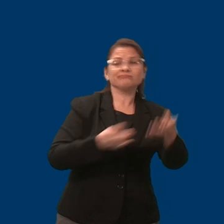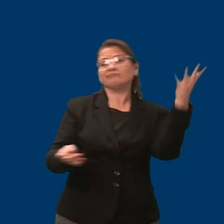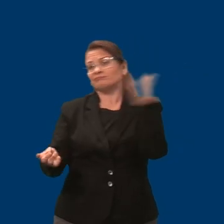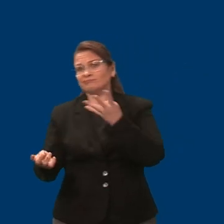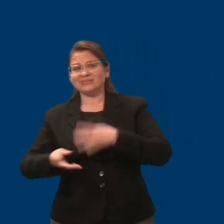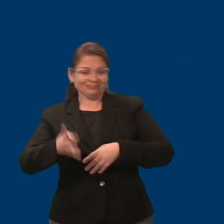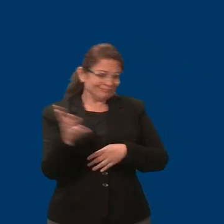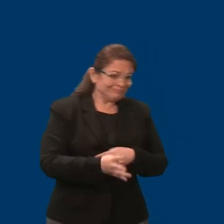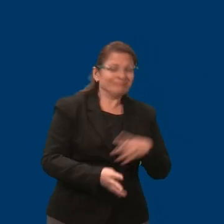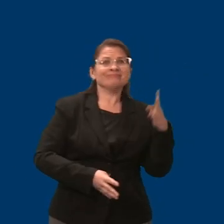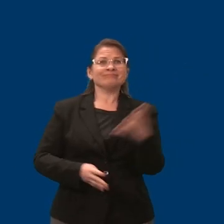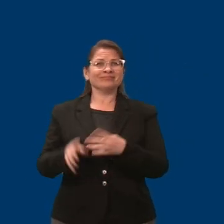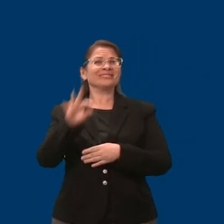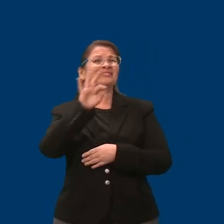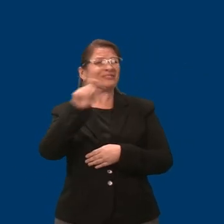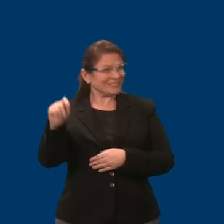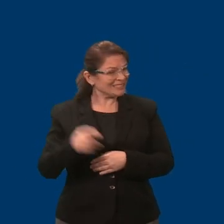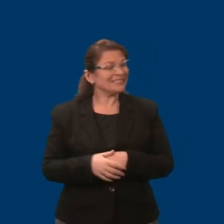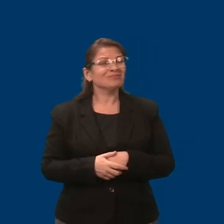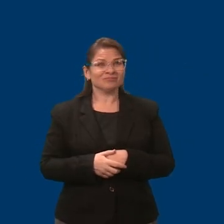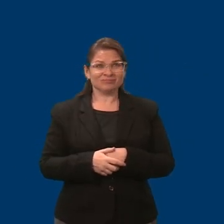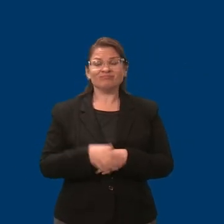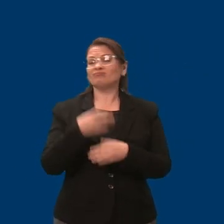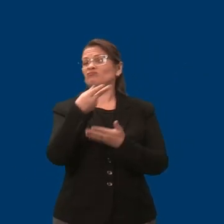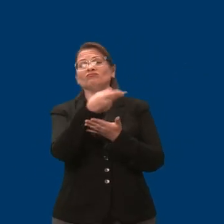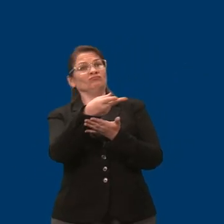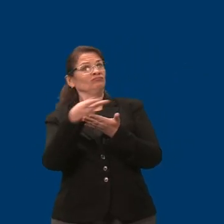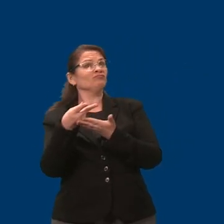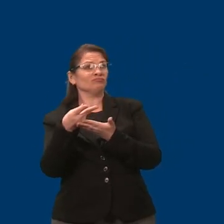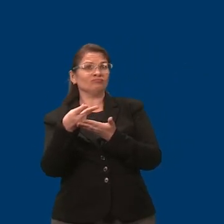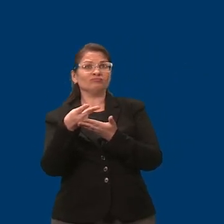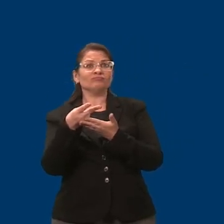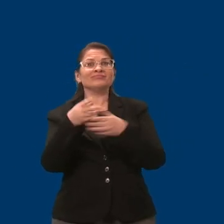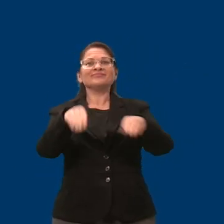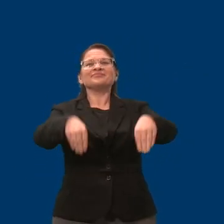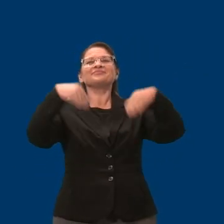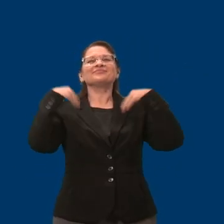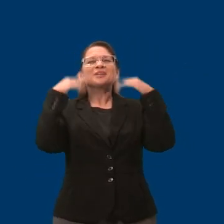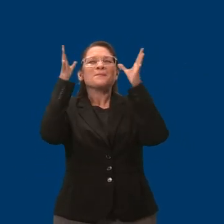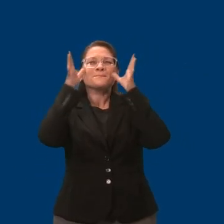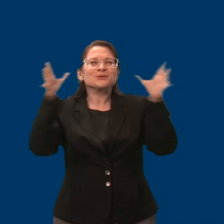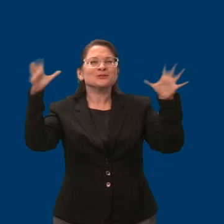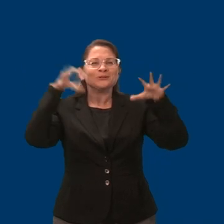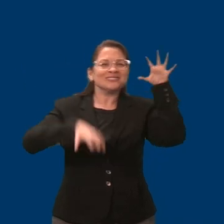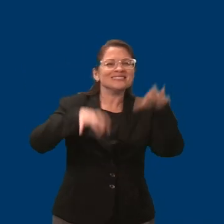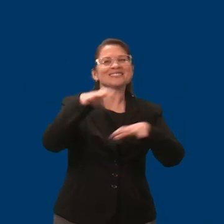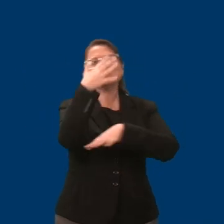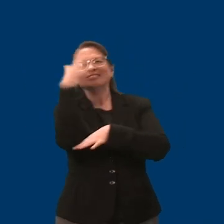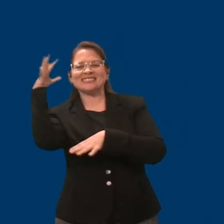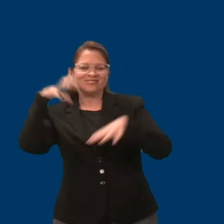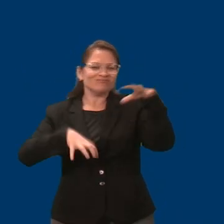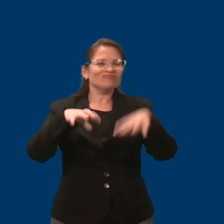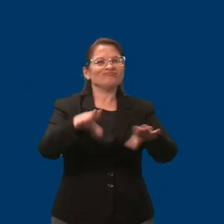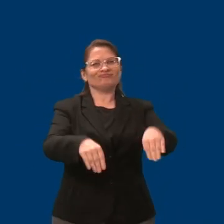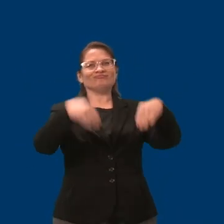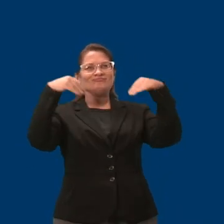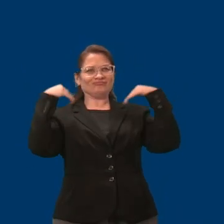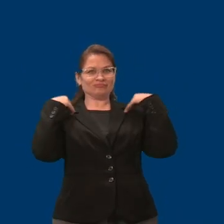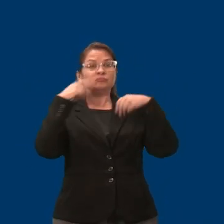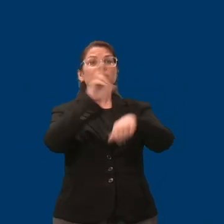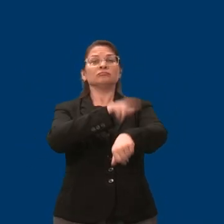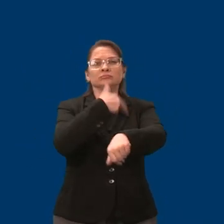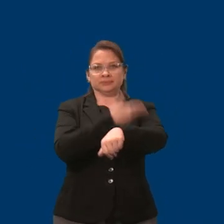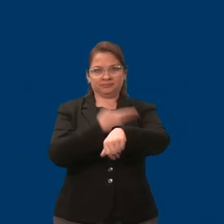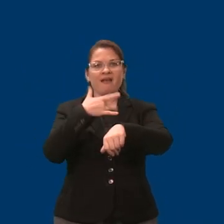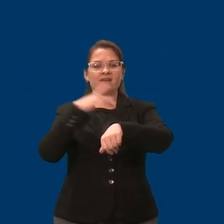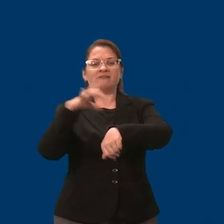legs. He is lying on a sheet decorated with moose and trees. He has a hospital ID band on